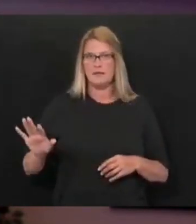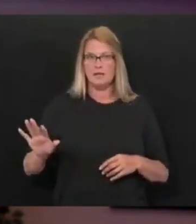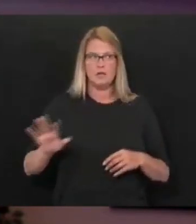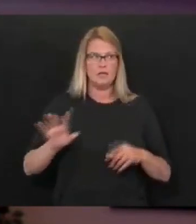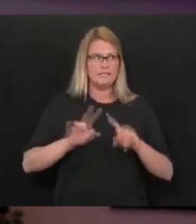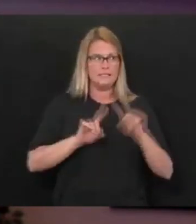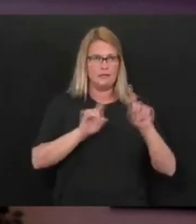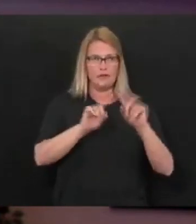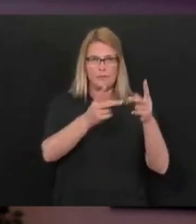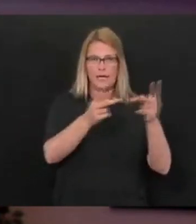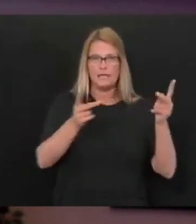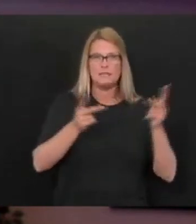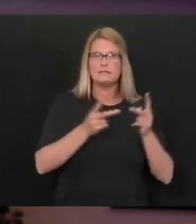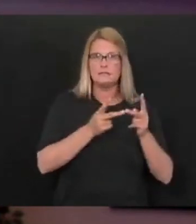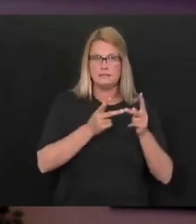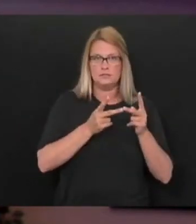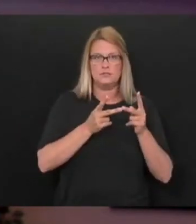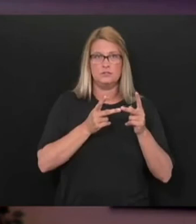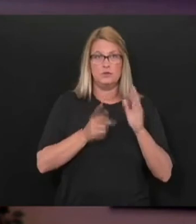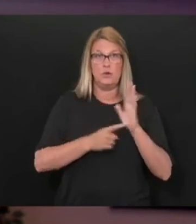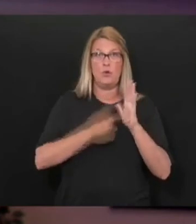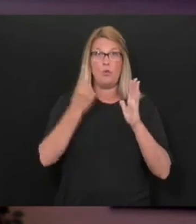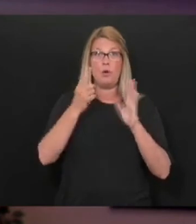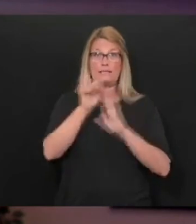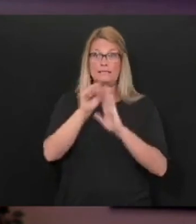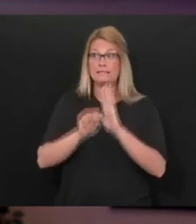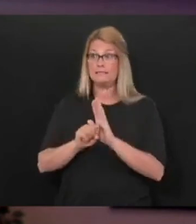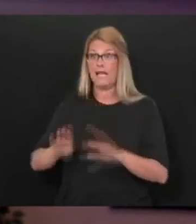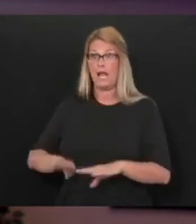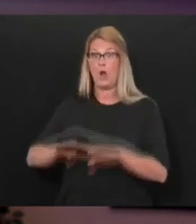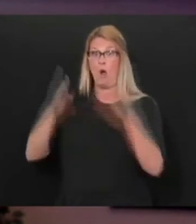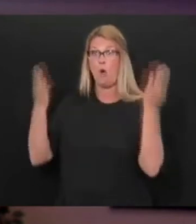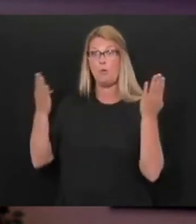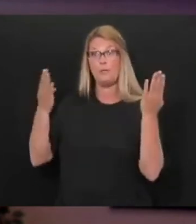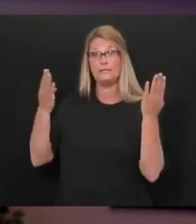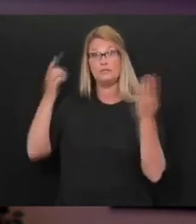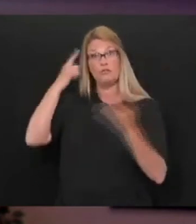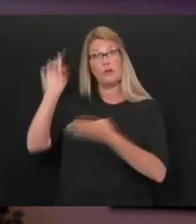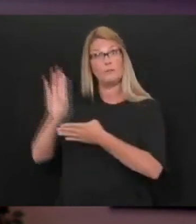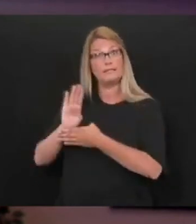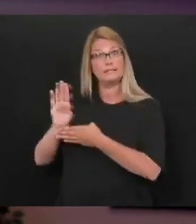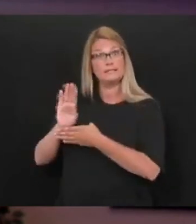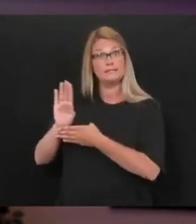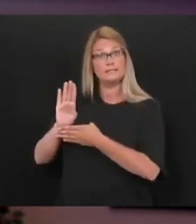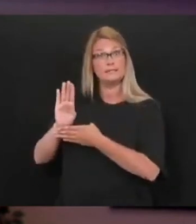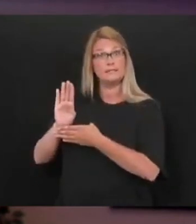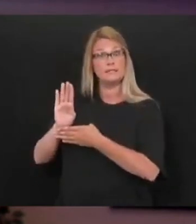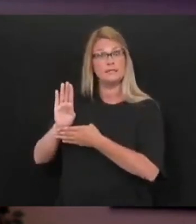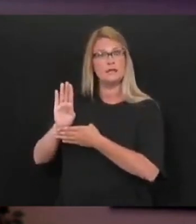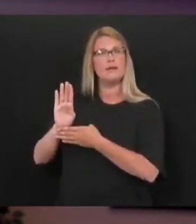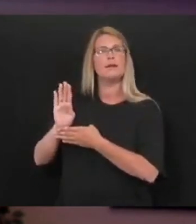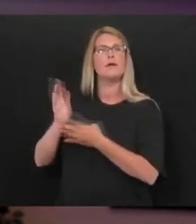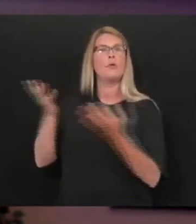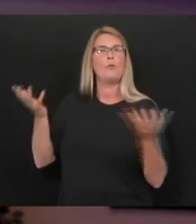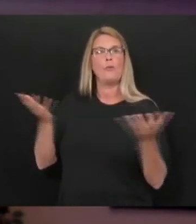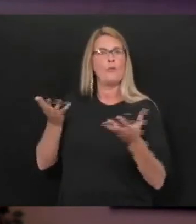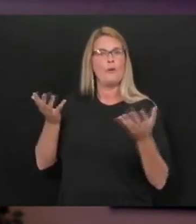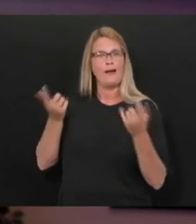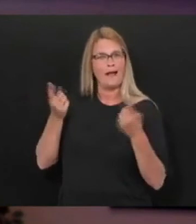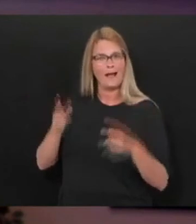after the states have opened back up for business, there has been a lot of